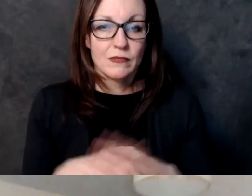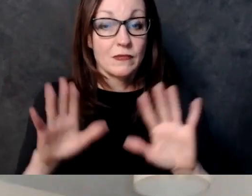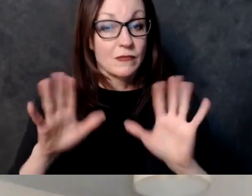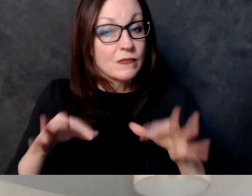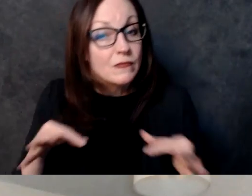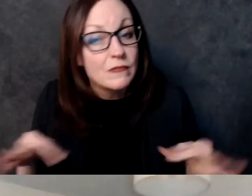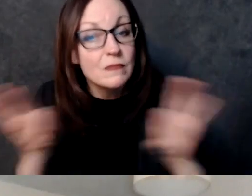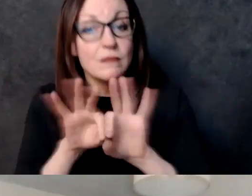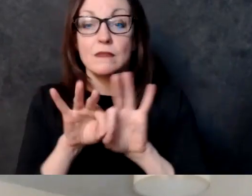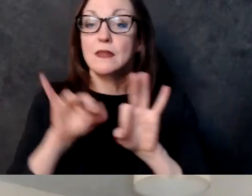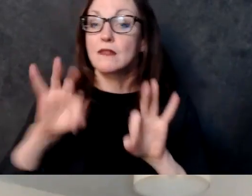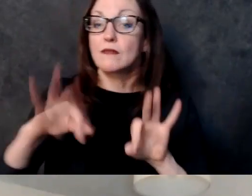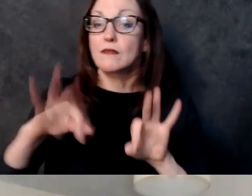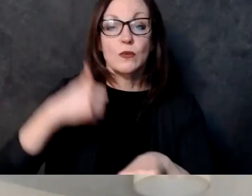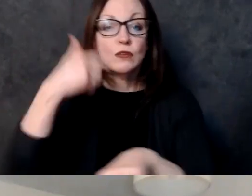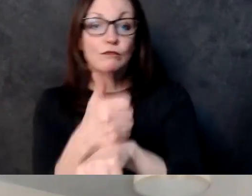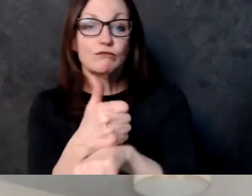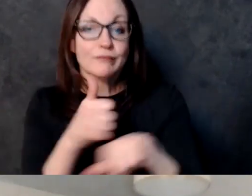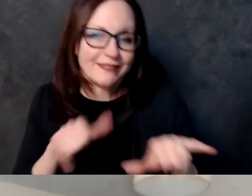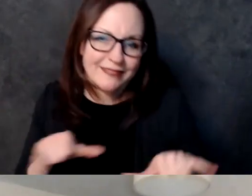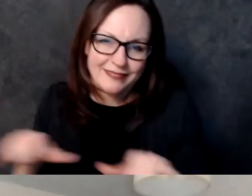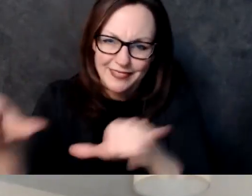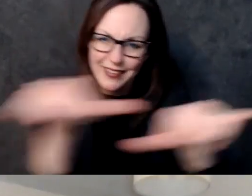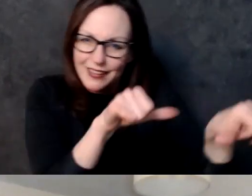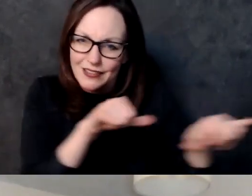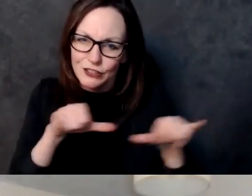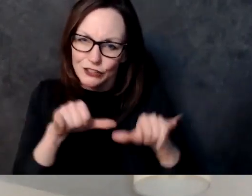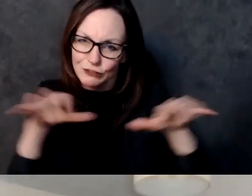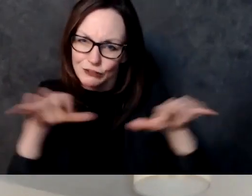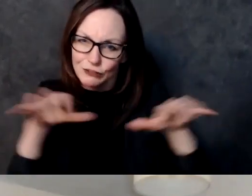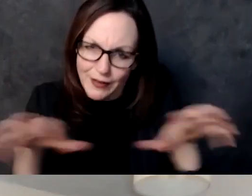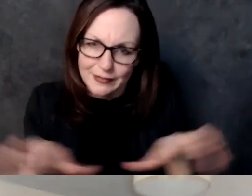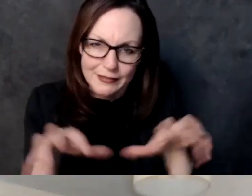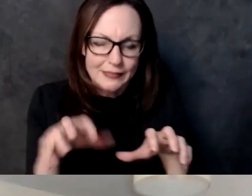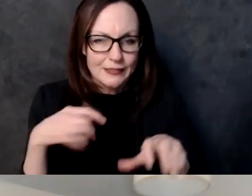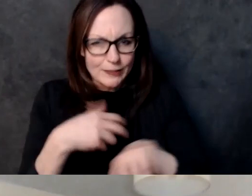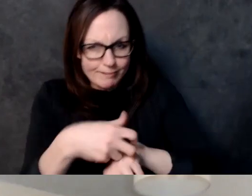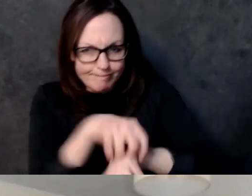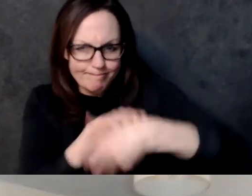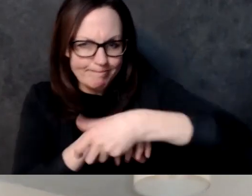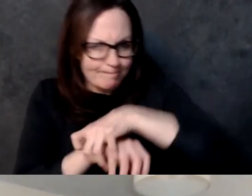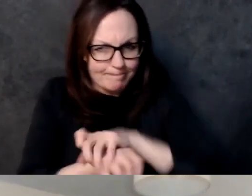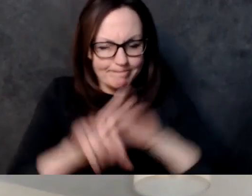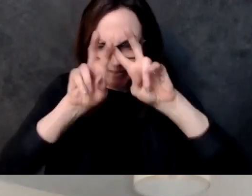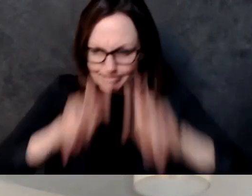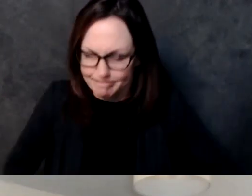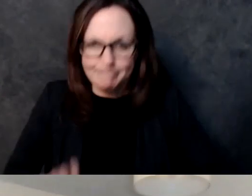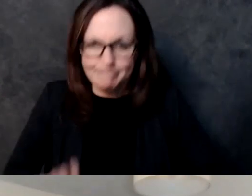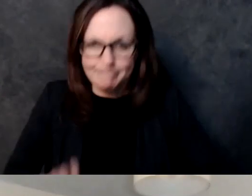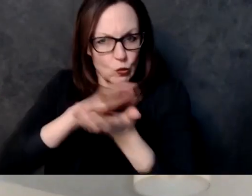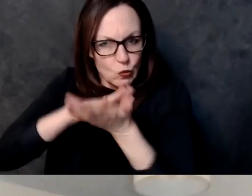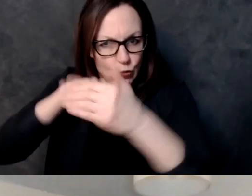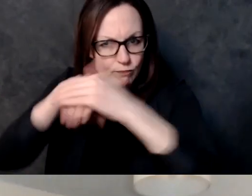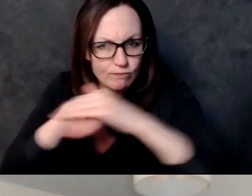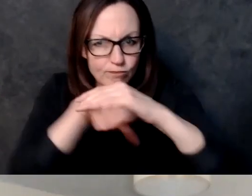and making sure that uh the grants going to uh additional and supplementary educational